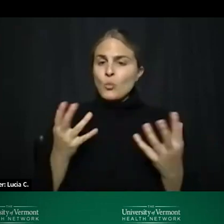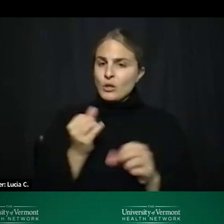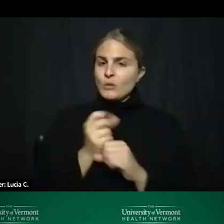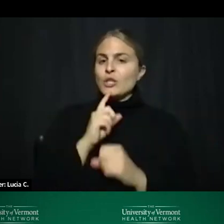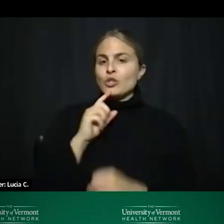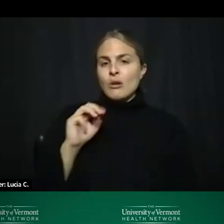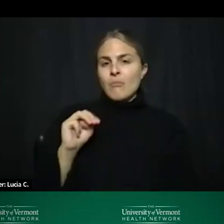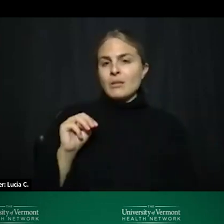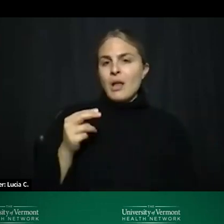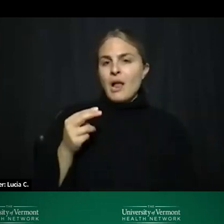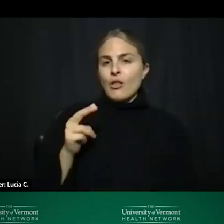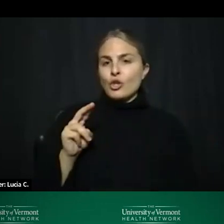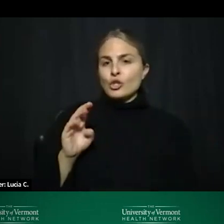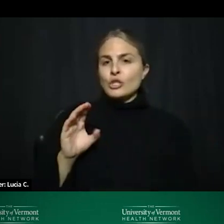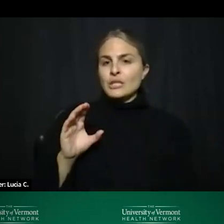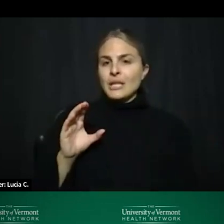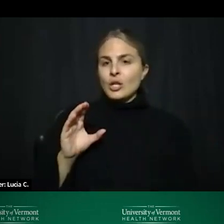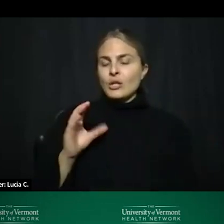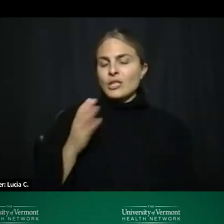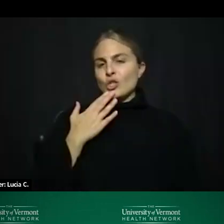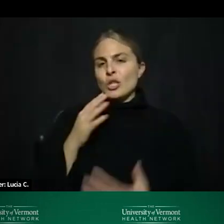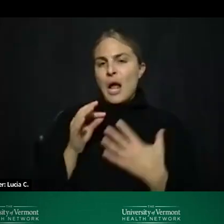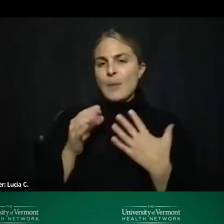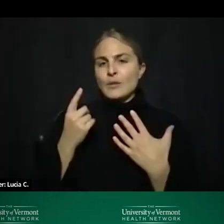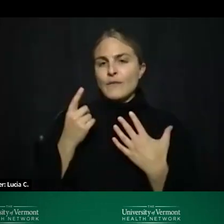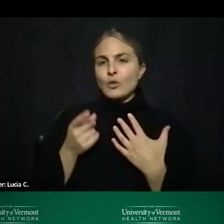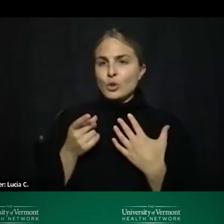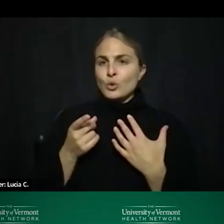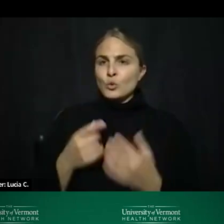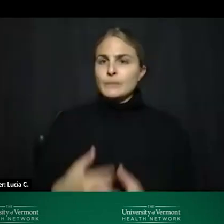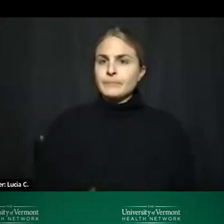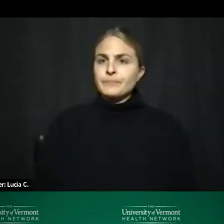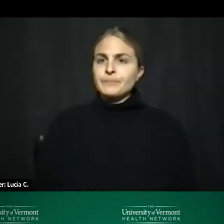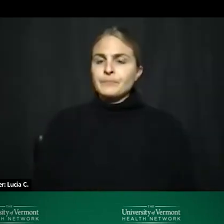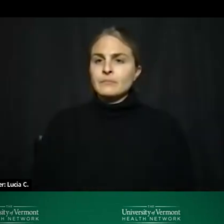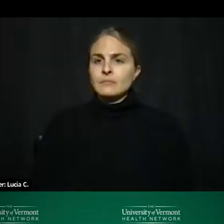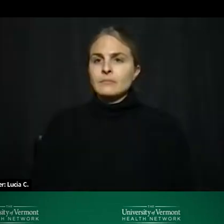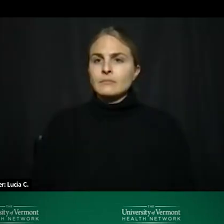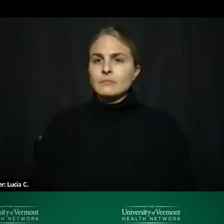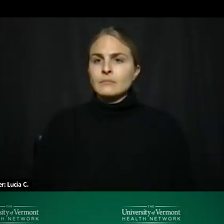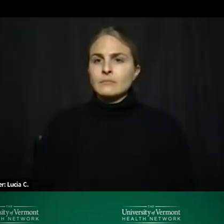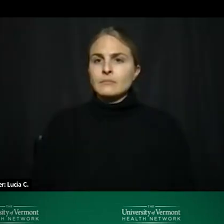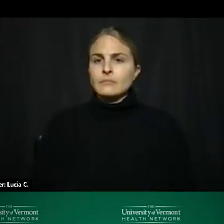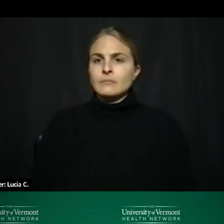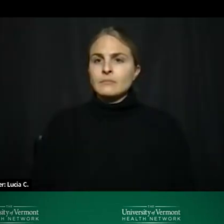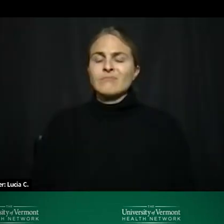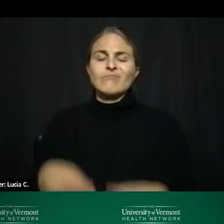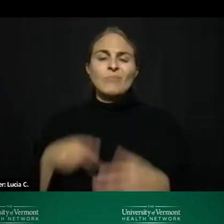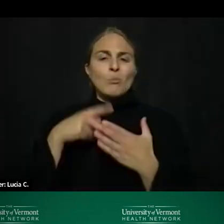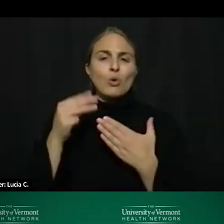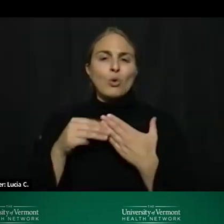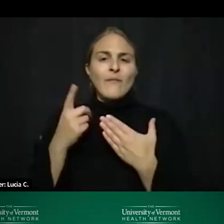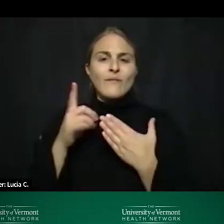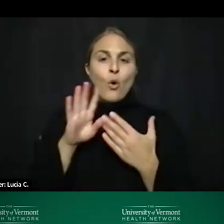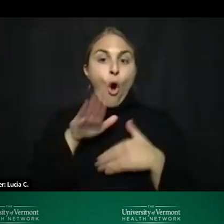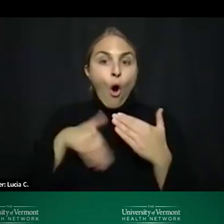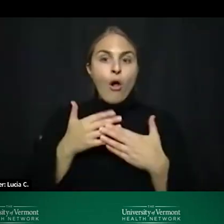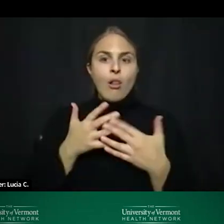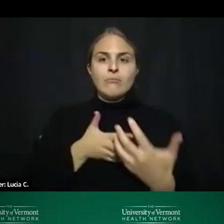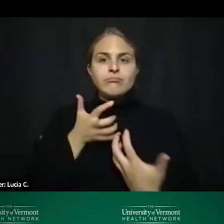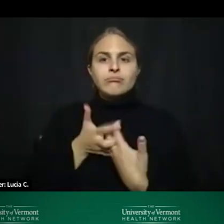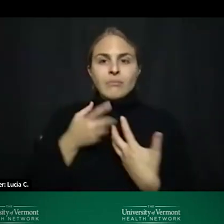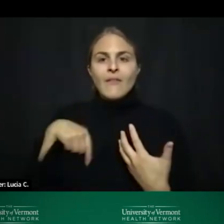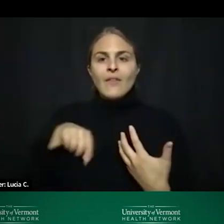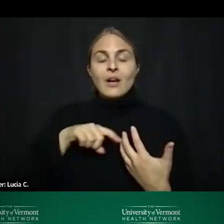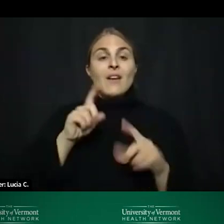care to be considered as an option um if that is what is needed so this is a program for all of us and in